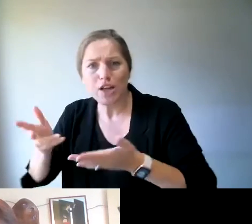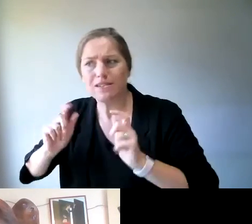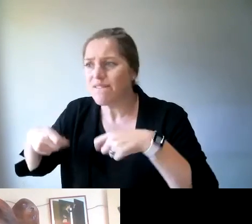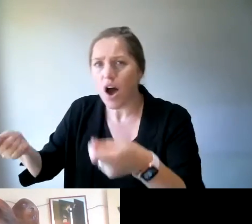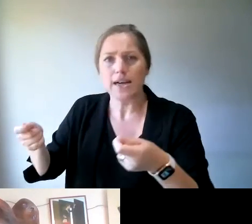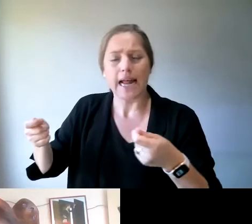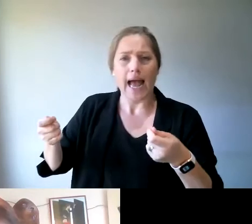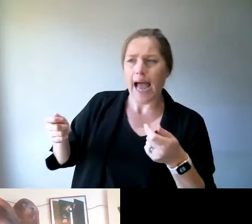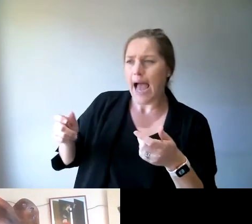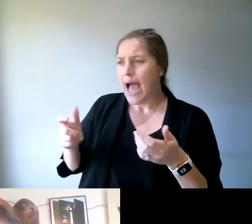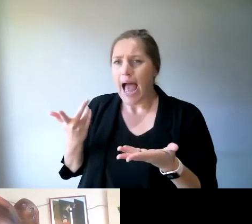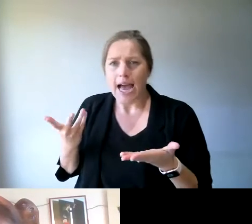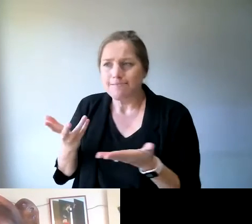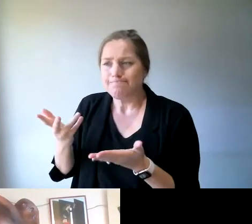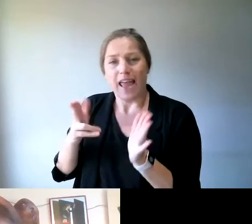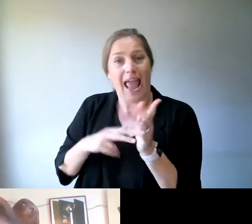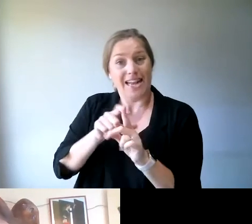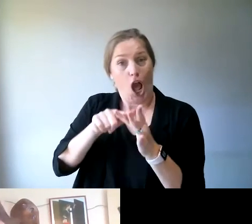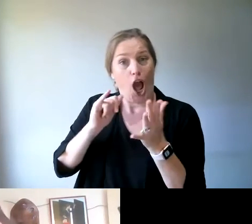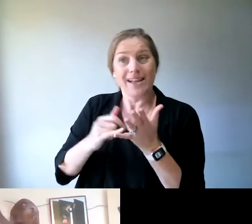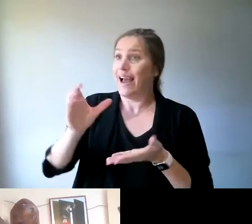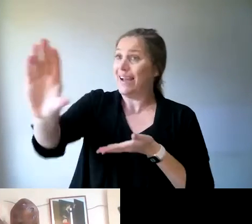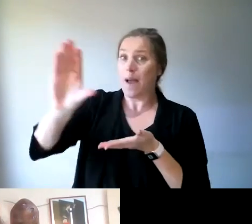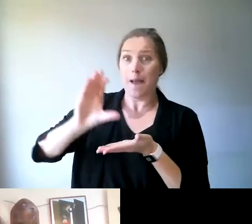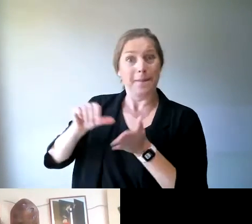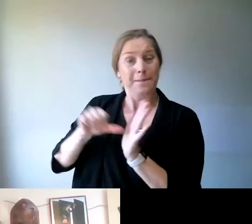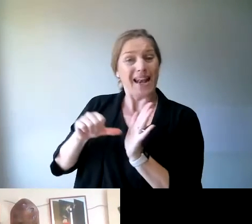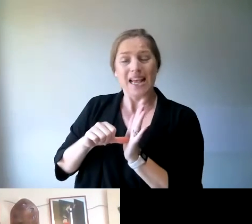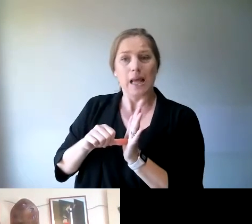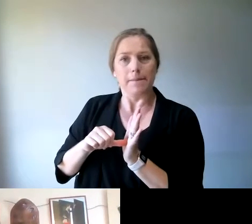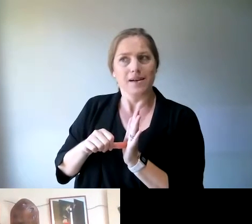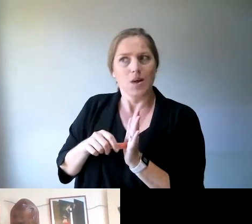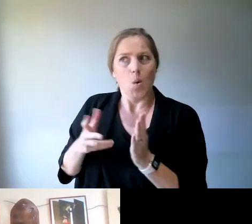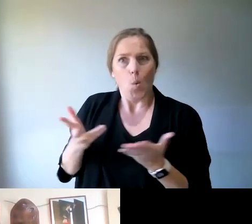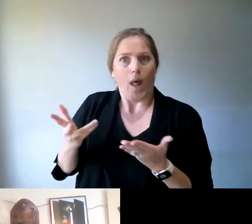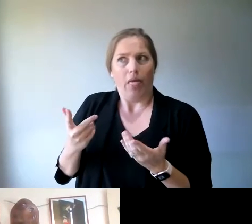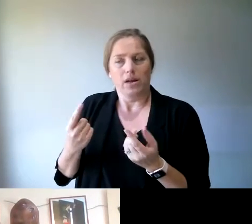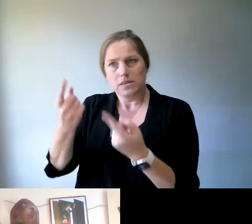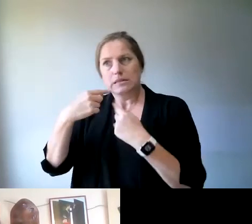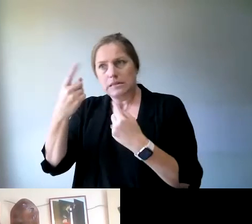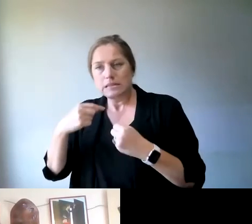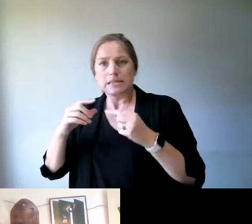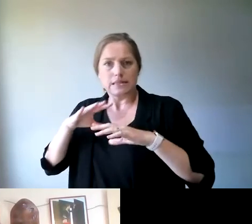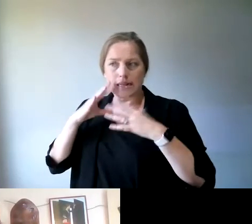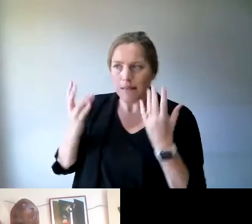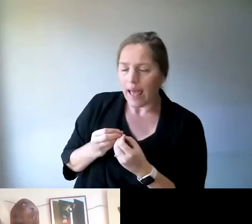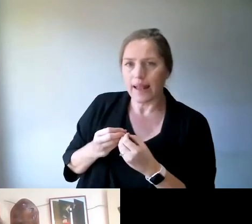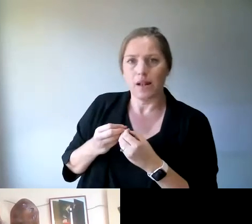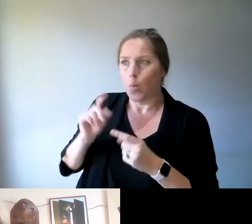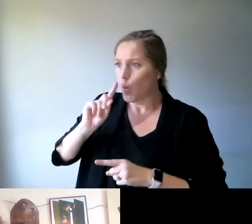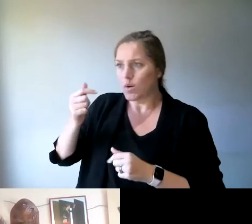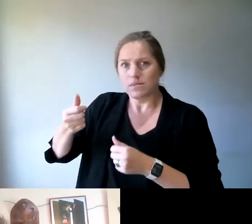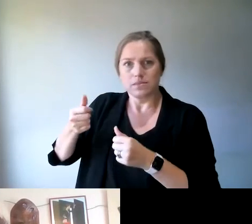NGS only gives you the money in your plan. They don't actually give you the, a lot of people think that we get the money, but it's not. It's actually,